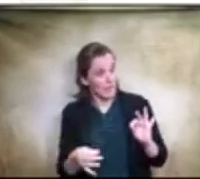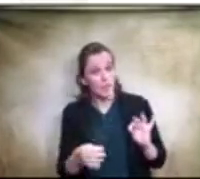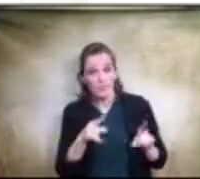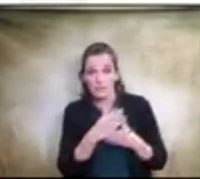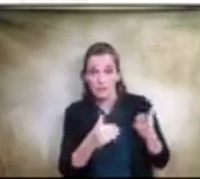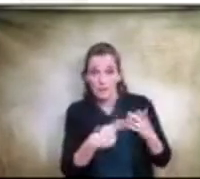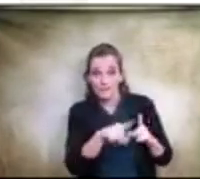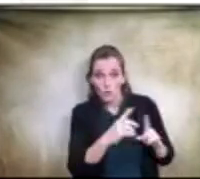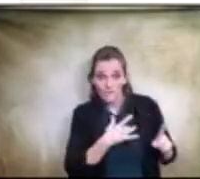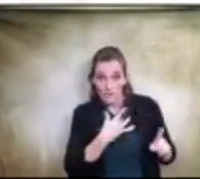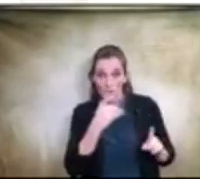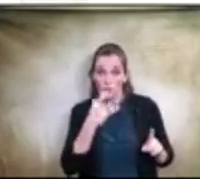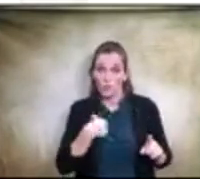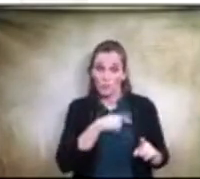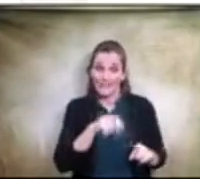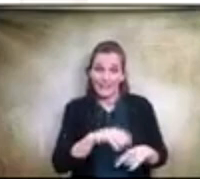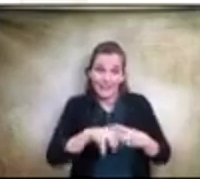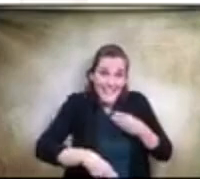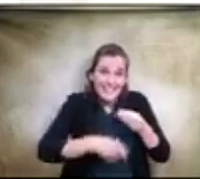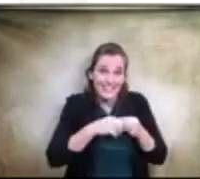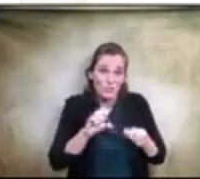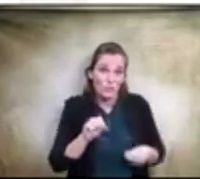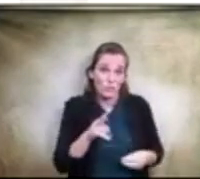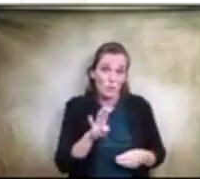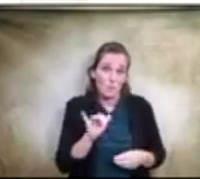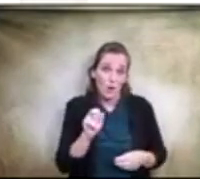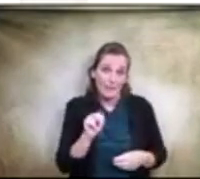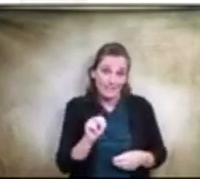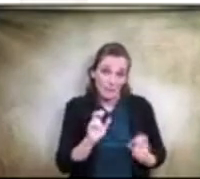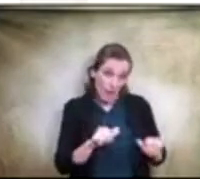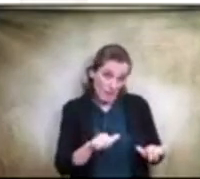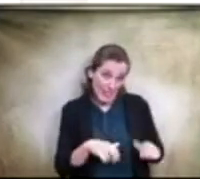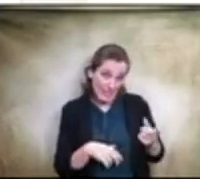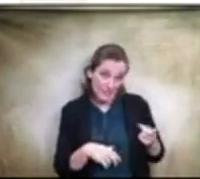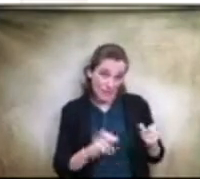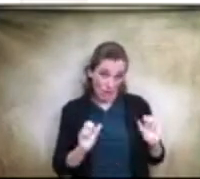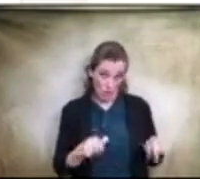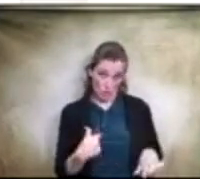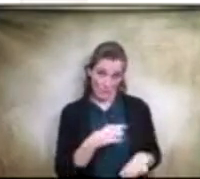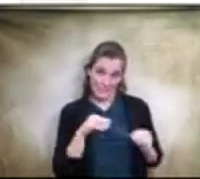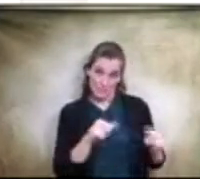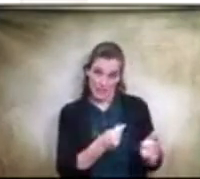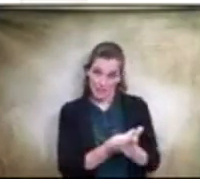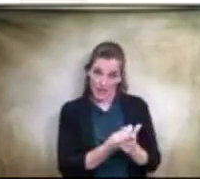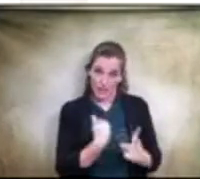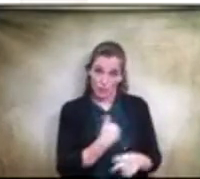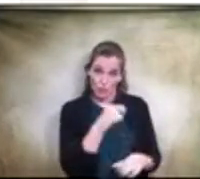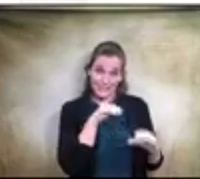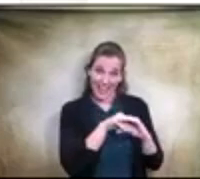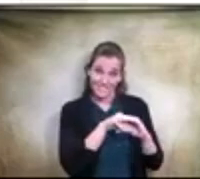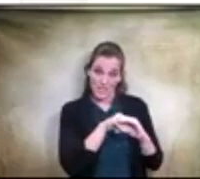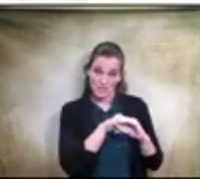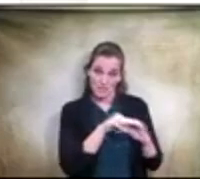additional suburbans possibly could we be able to spend the money that we're saving maybe with one or